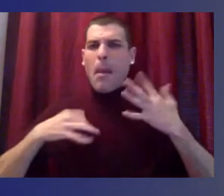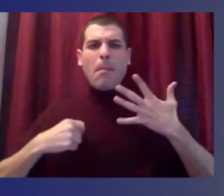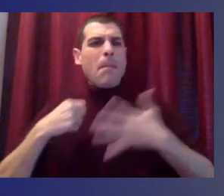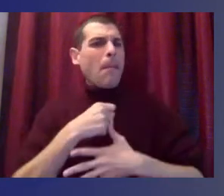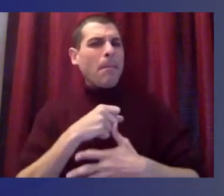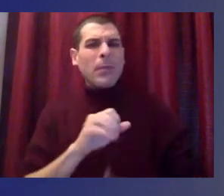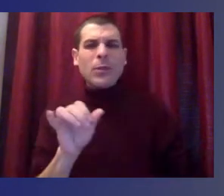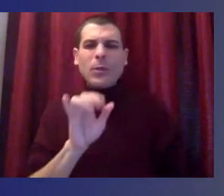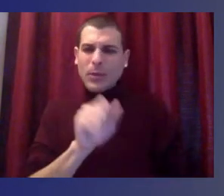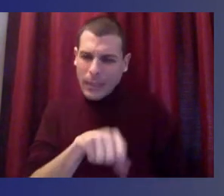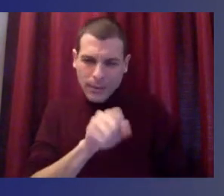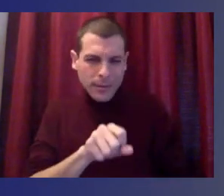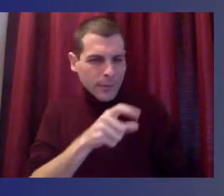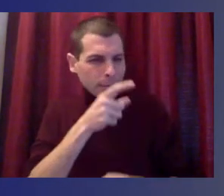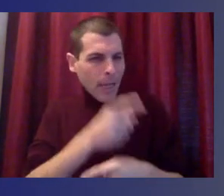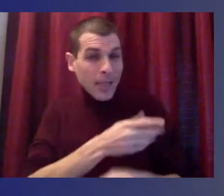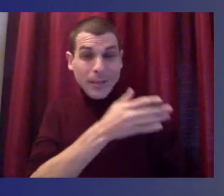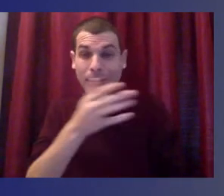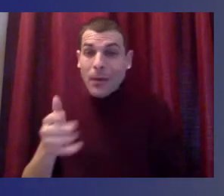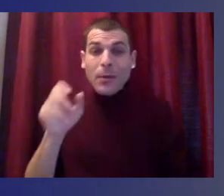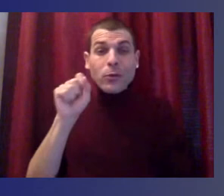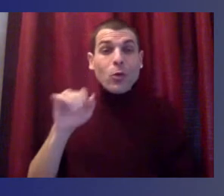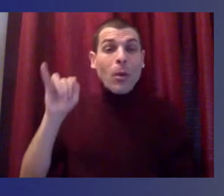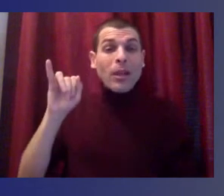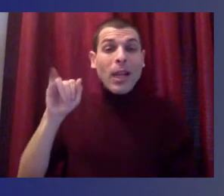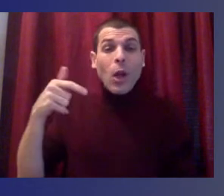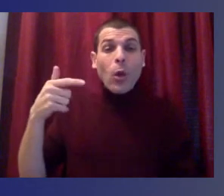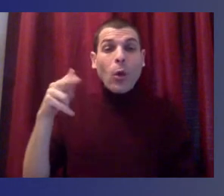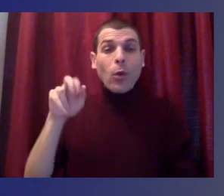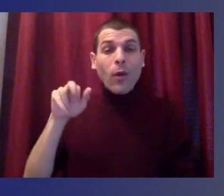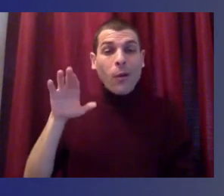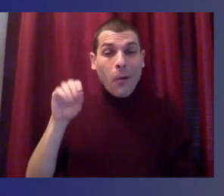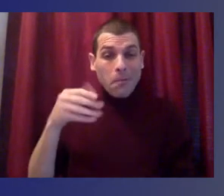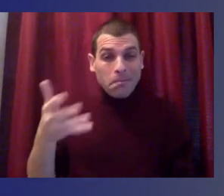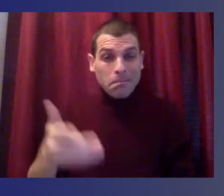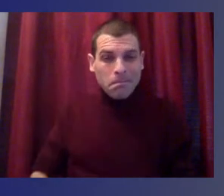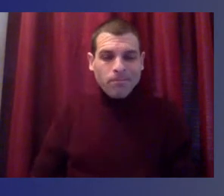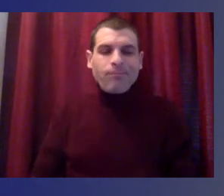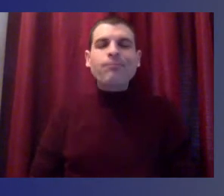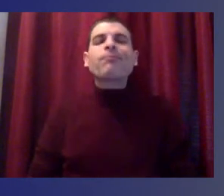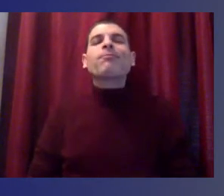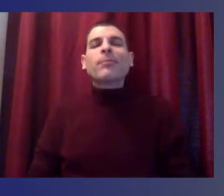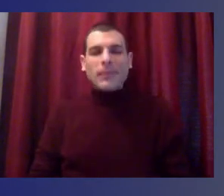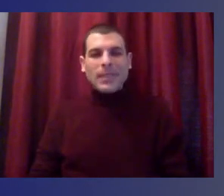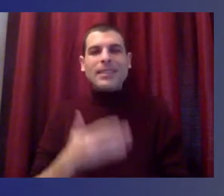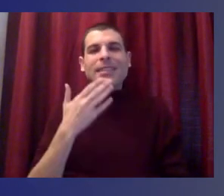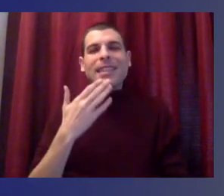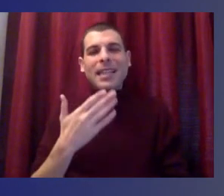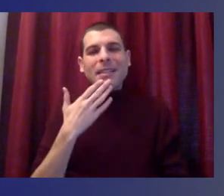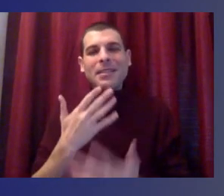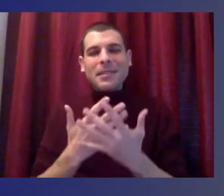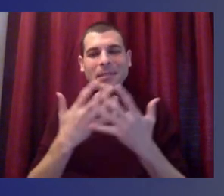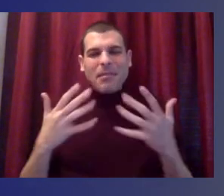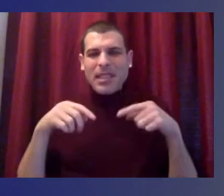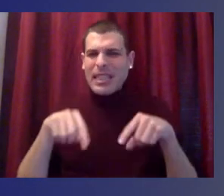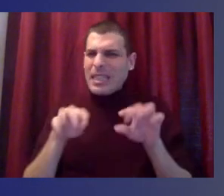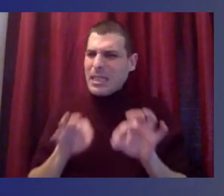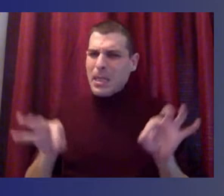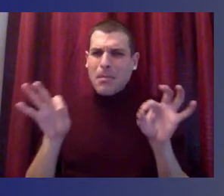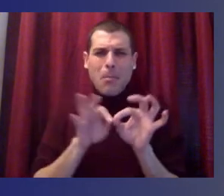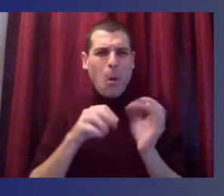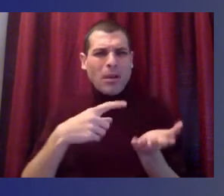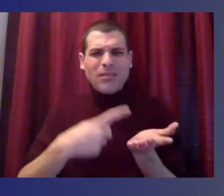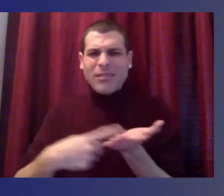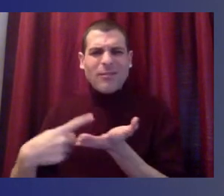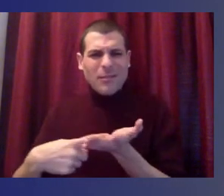Good morning, everyone. Thank you to City Club for gathering us together on this important dialogue. I think I heard two